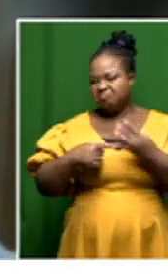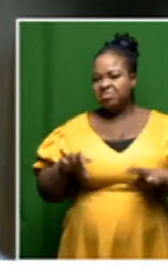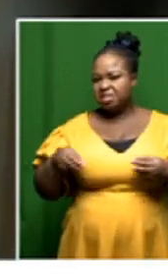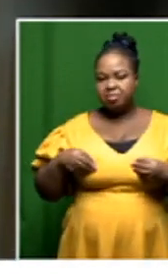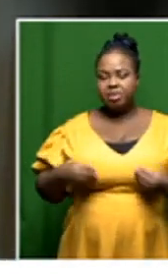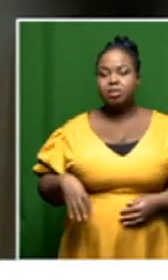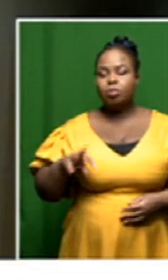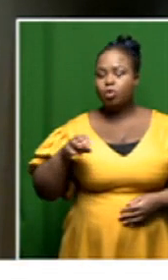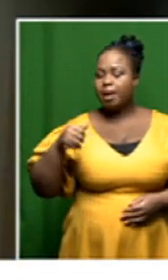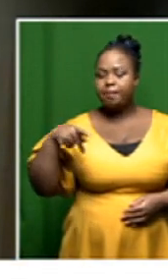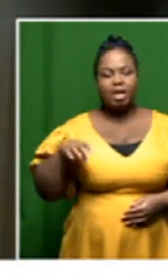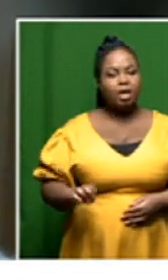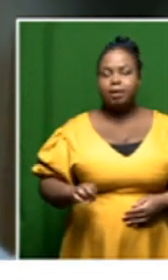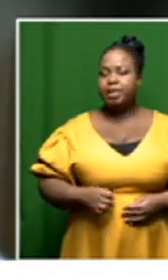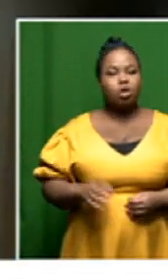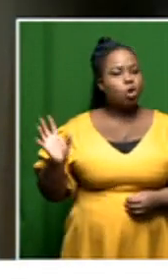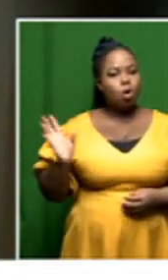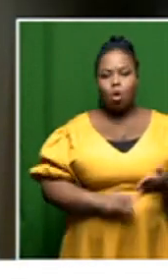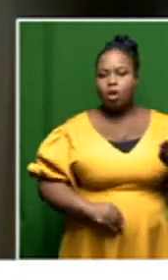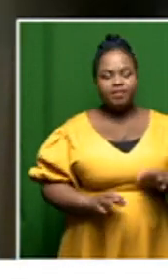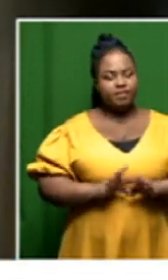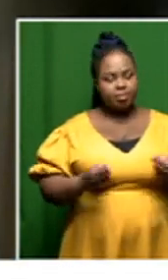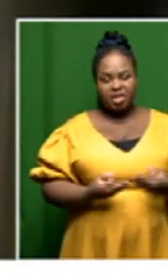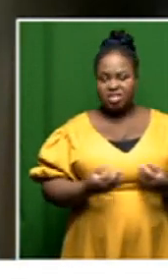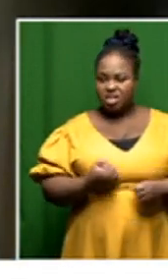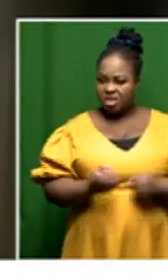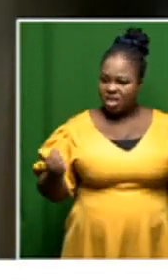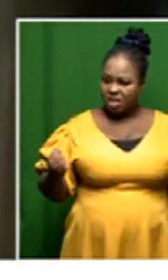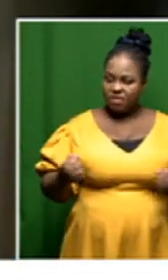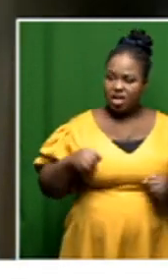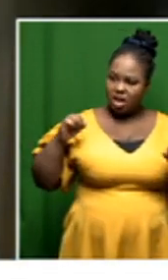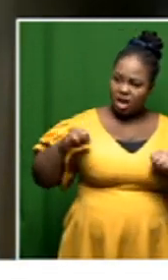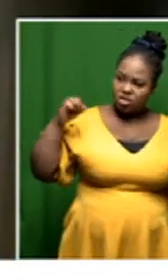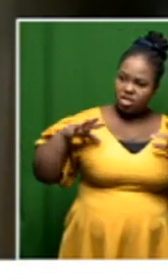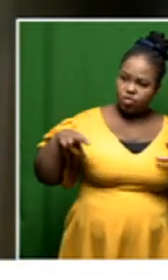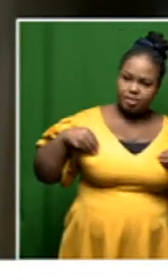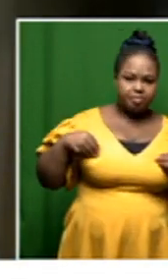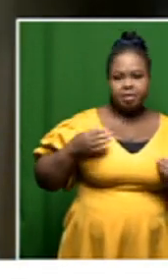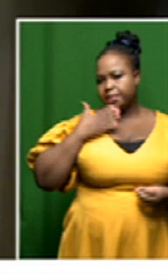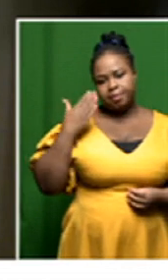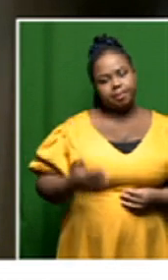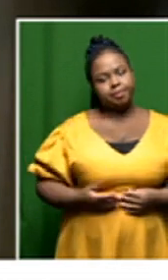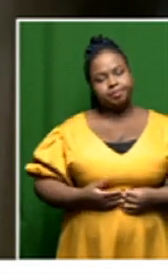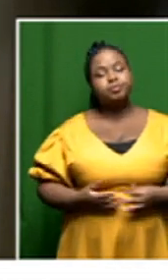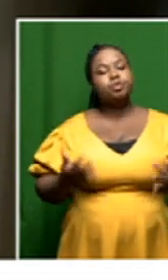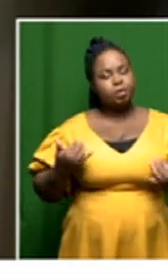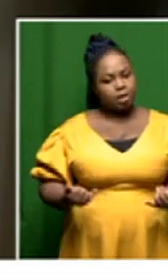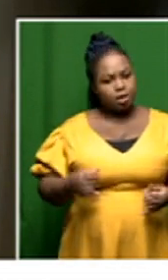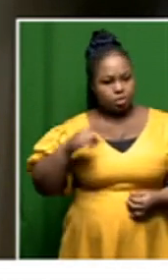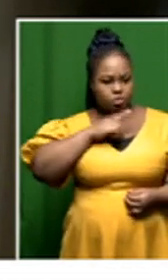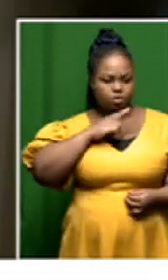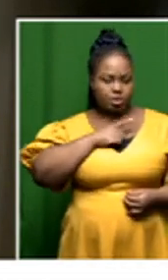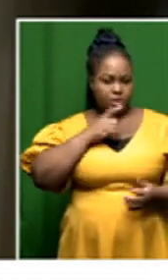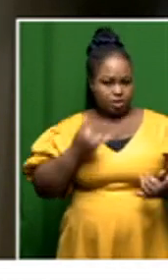mu petra muhapis family the timol family they did not consent to those agreements so this is why